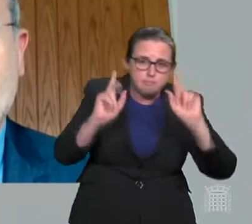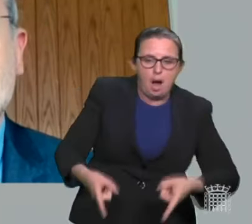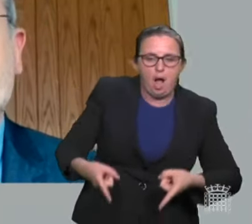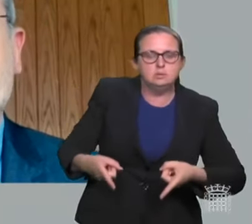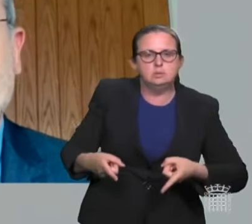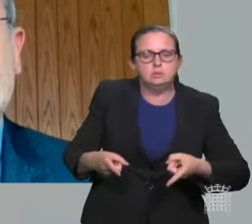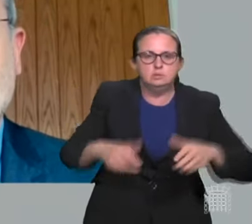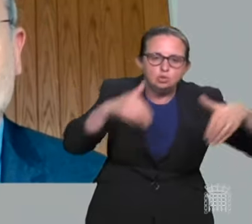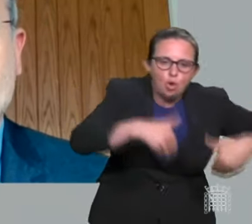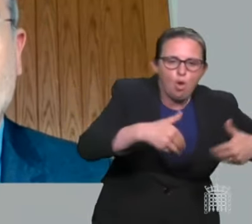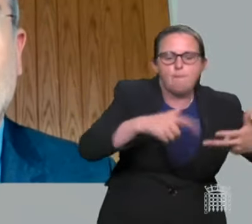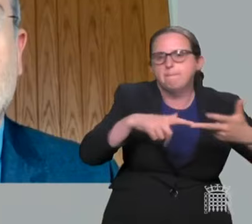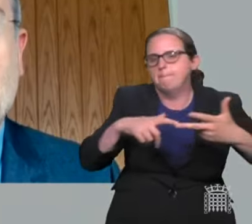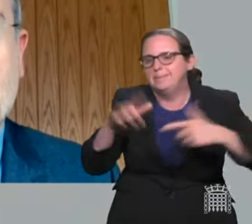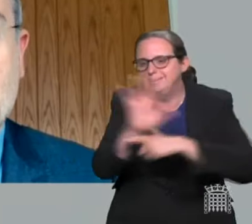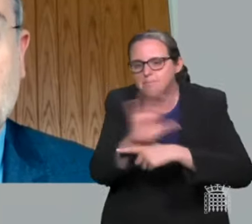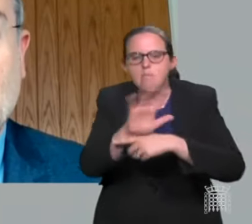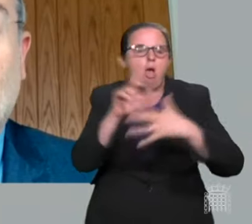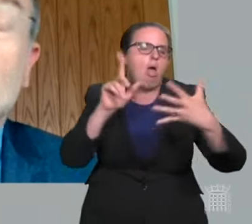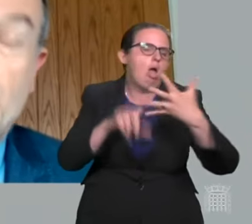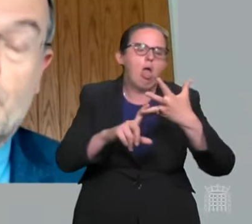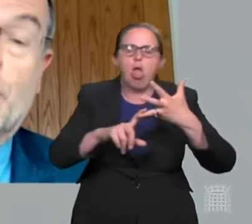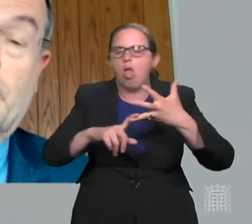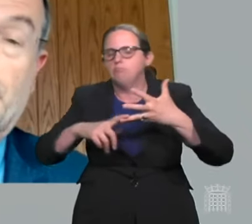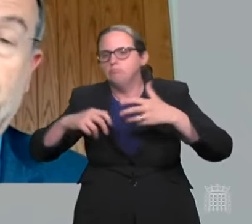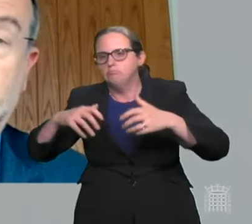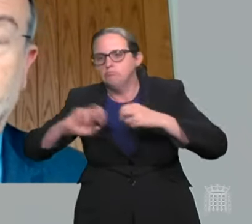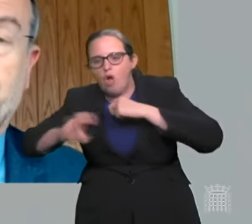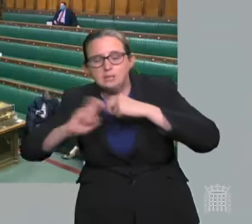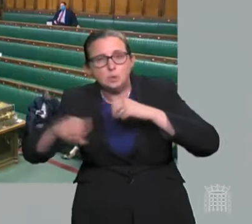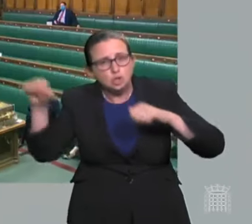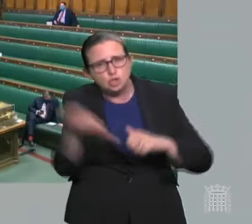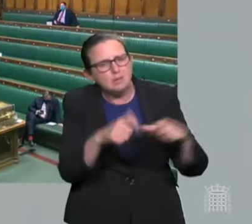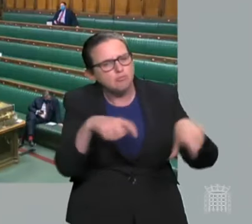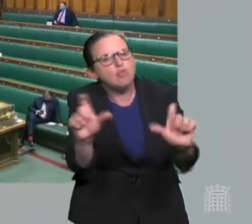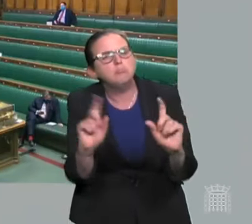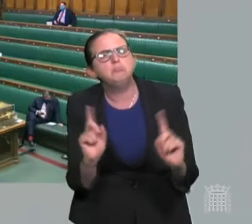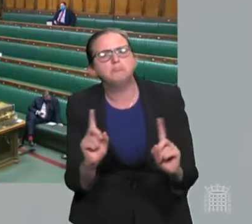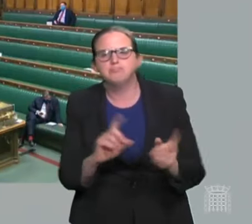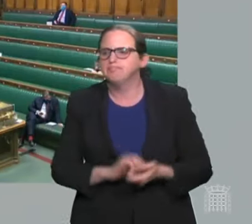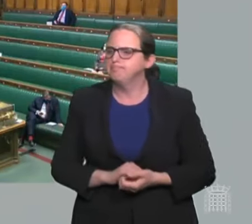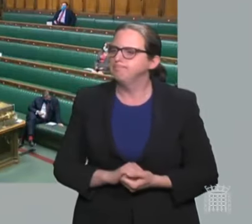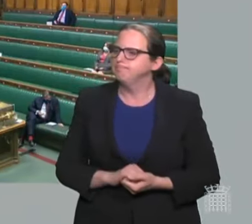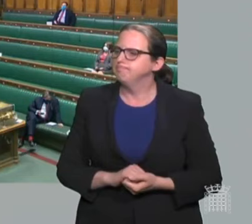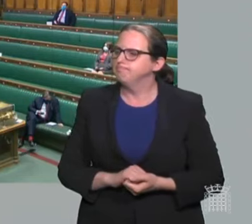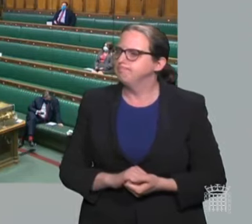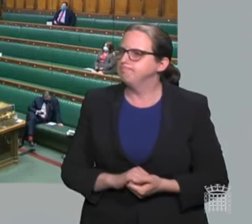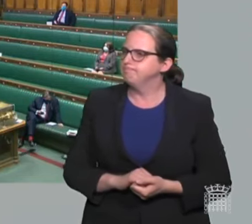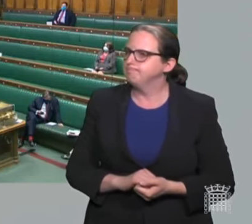in essential shops and in similar locations would make sense and would reassure people? The The of State.